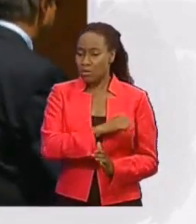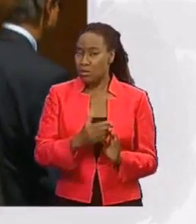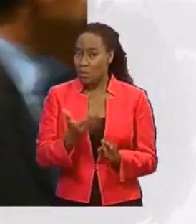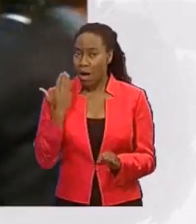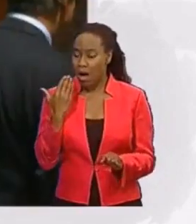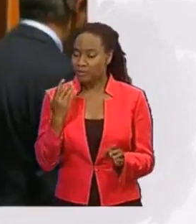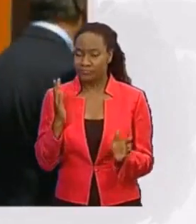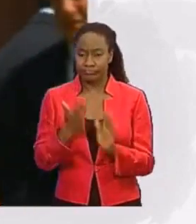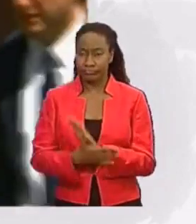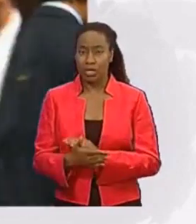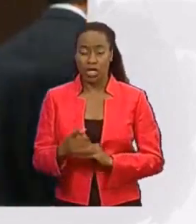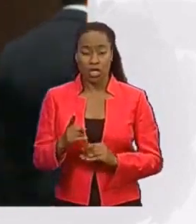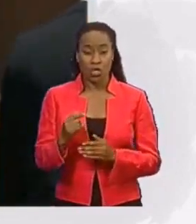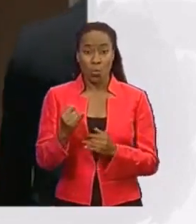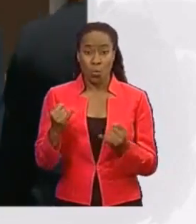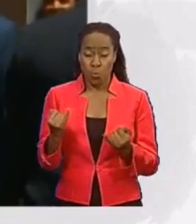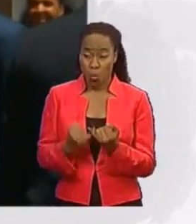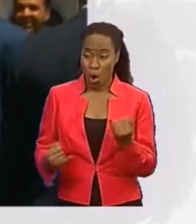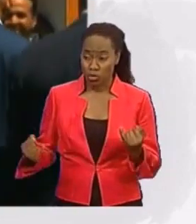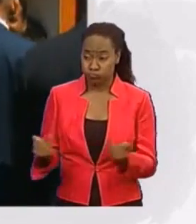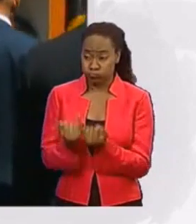Security has got worse, and many Afghans want to know...